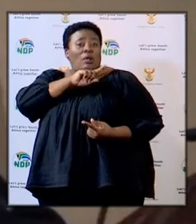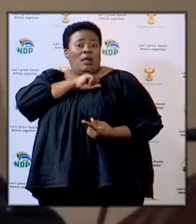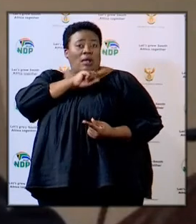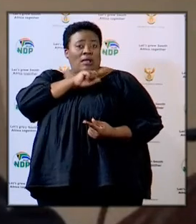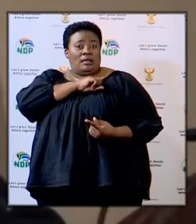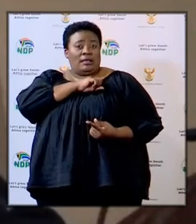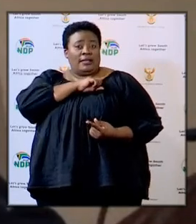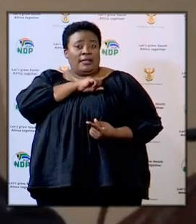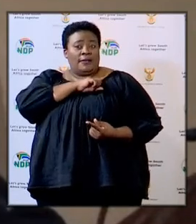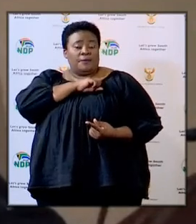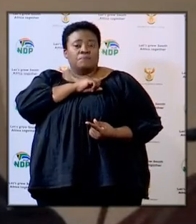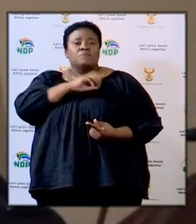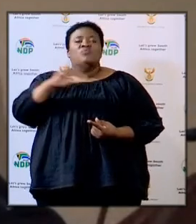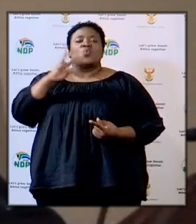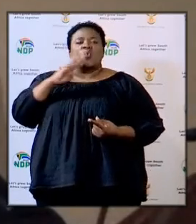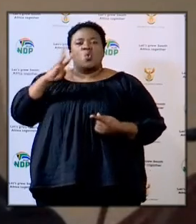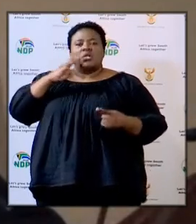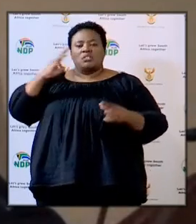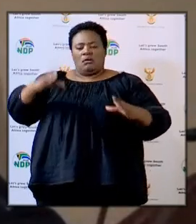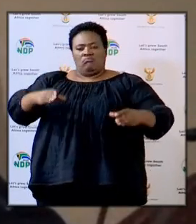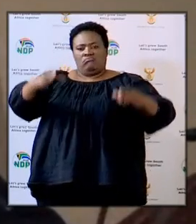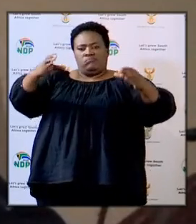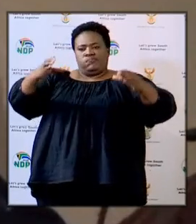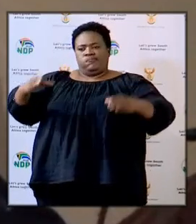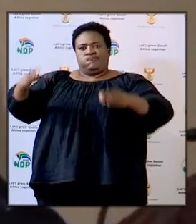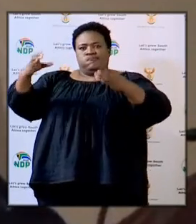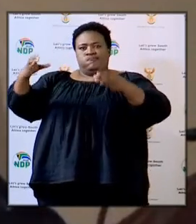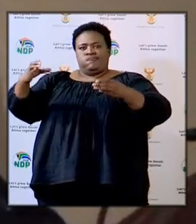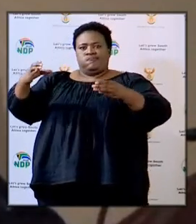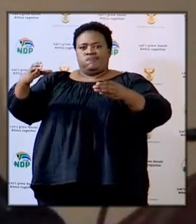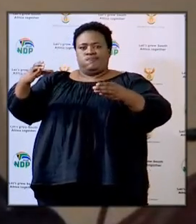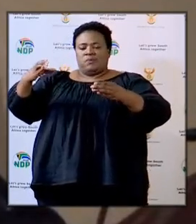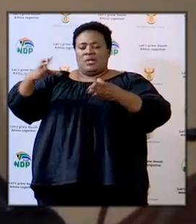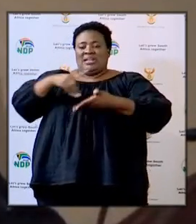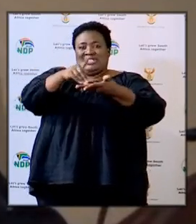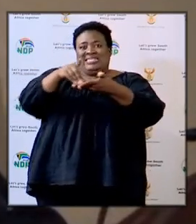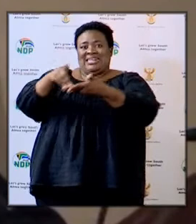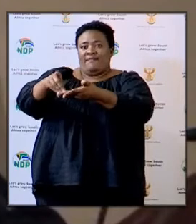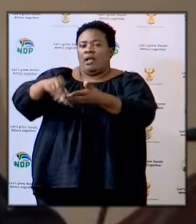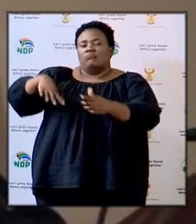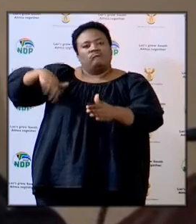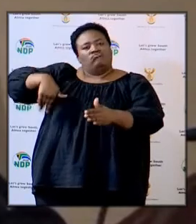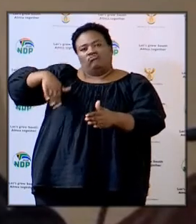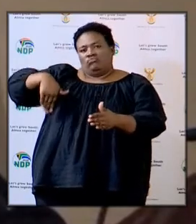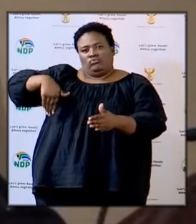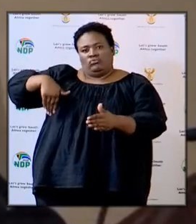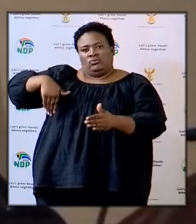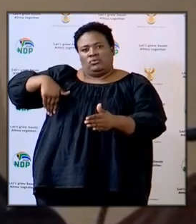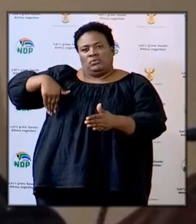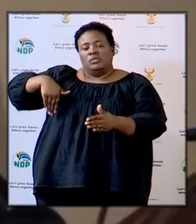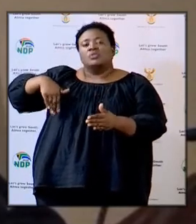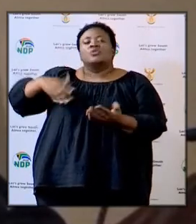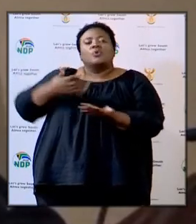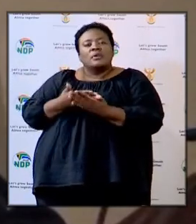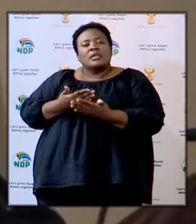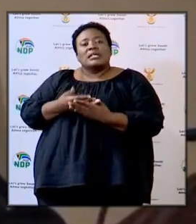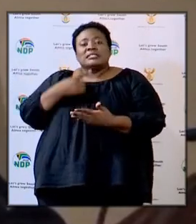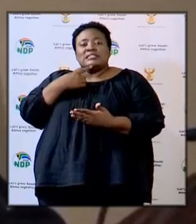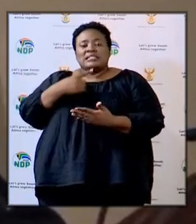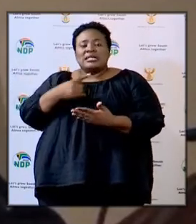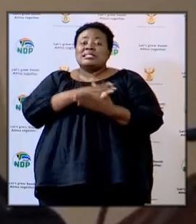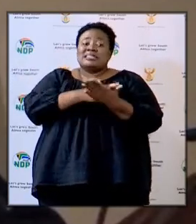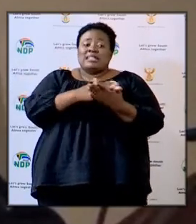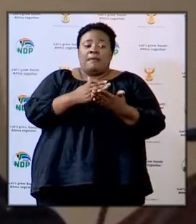on the question of water tents that have yet arrived in those schools we can say that water